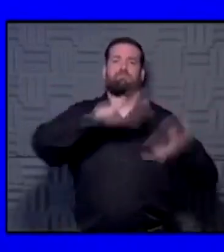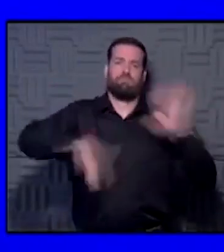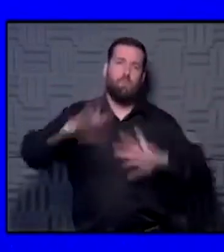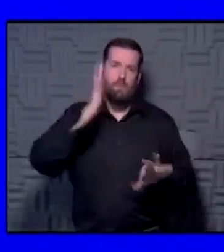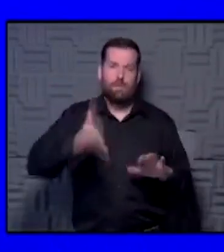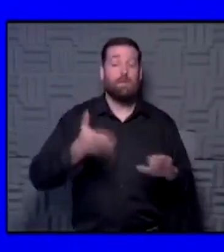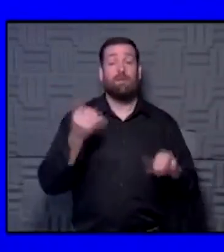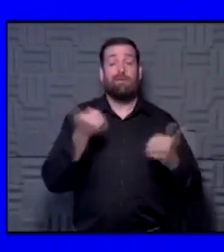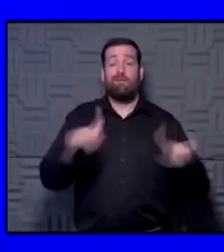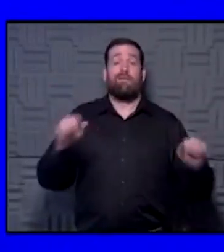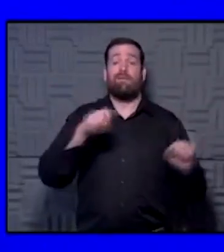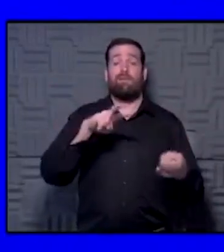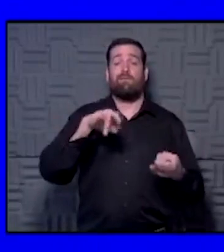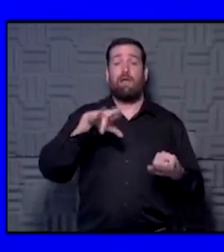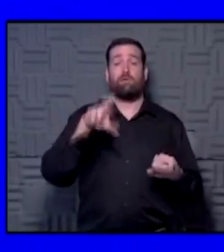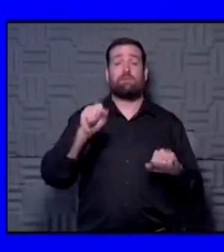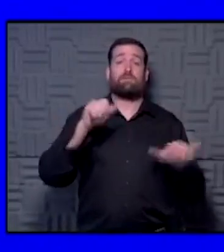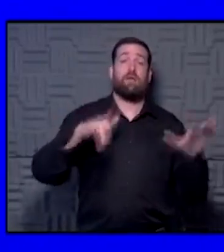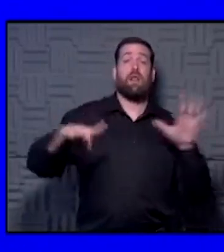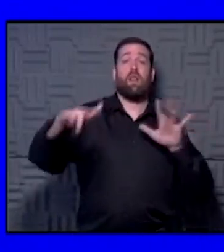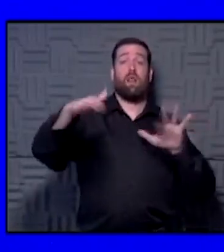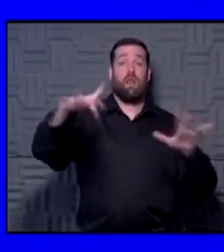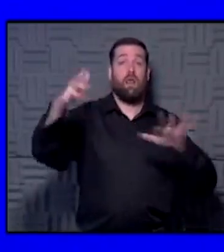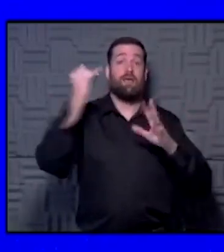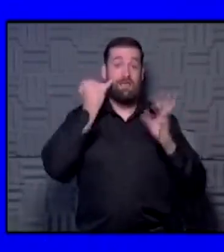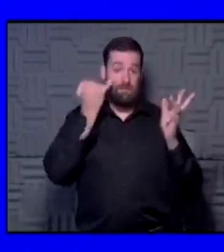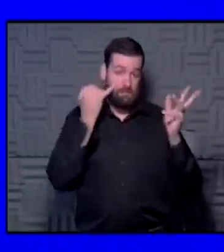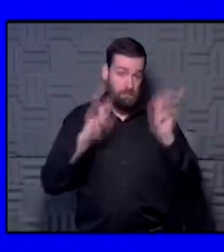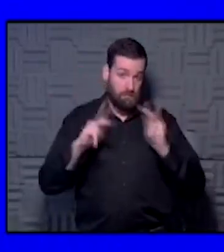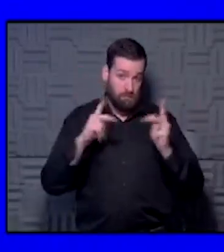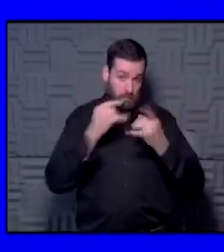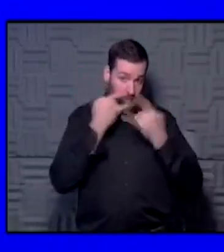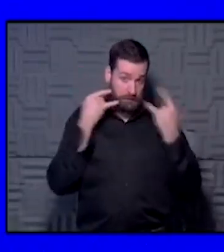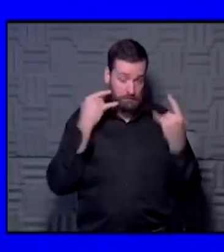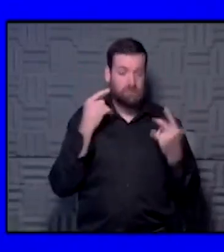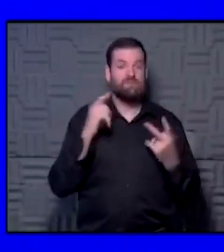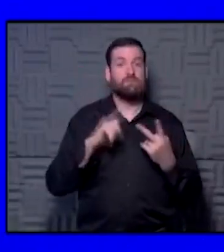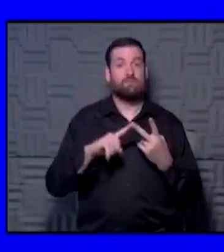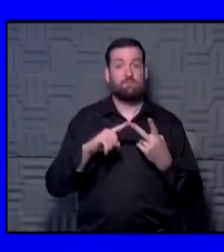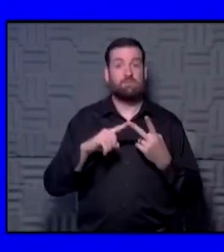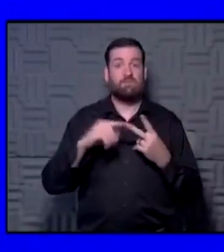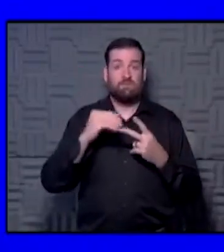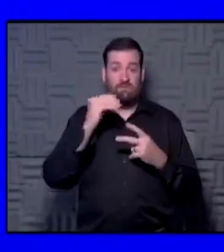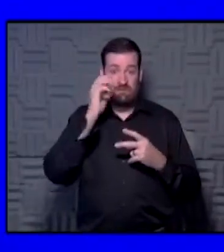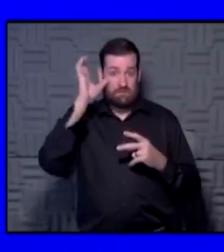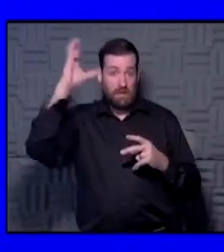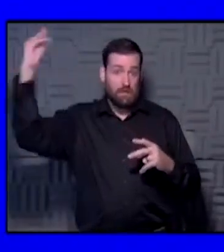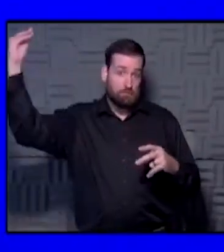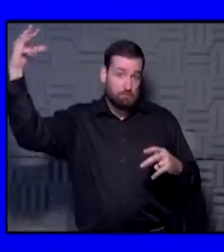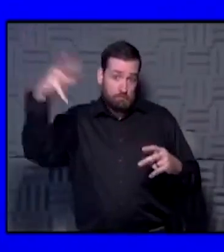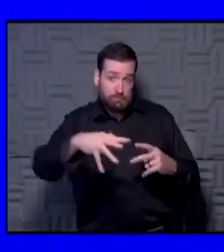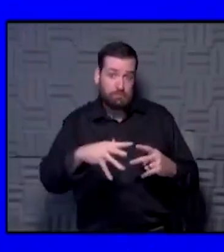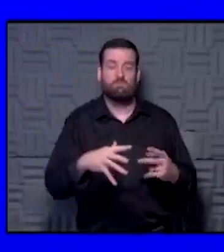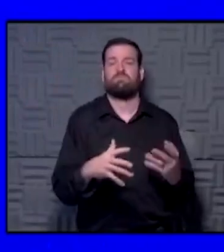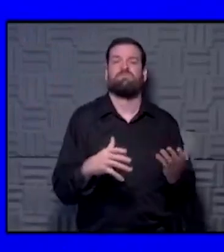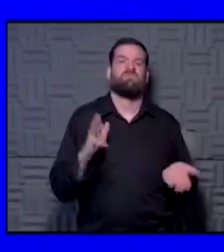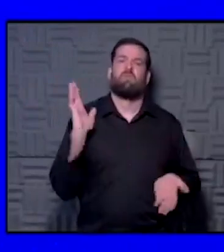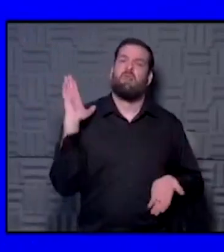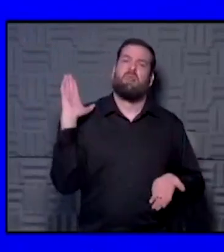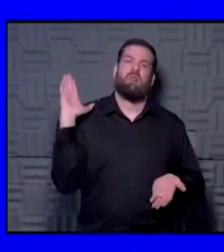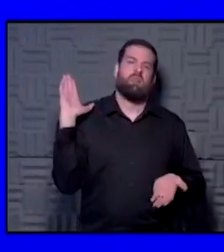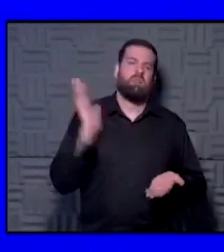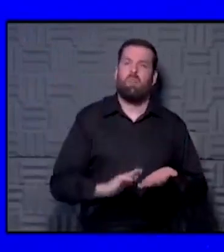virus that is dispersed, if people are wearing their masks and there is some that comes out, it's going to be in such low